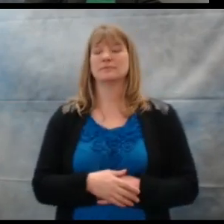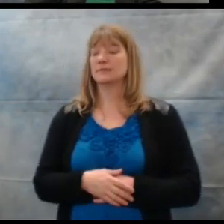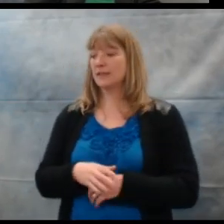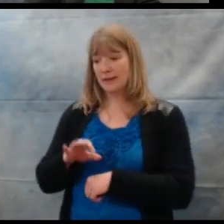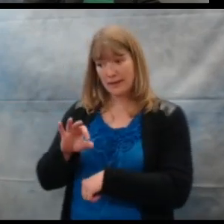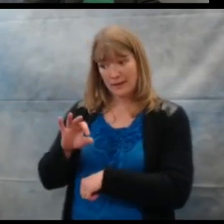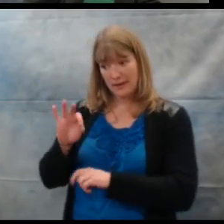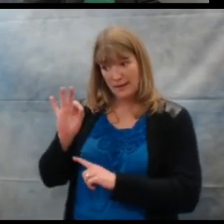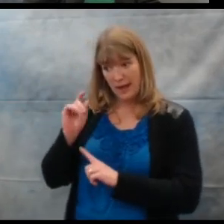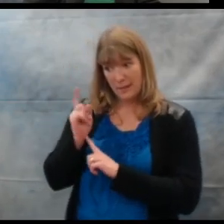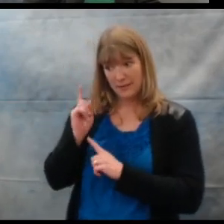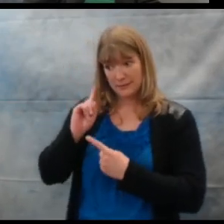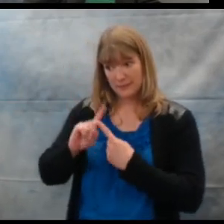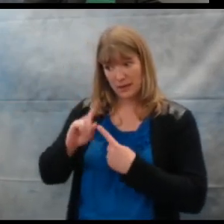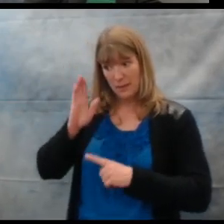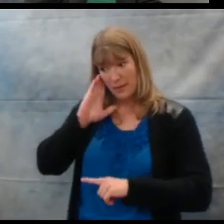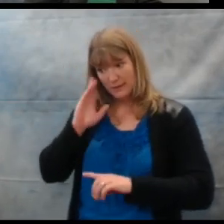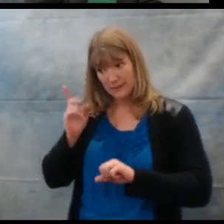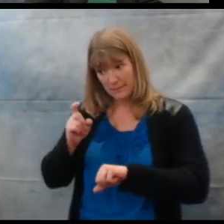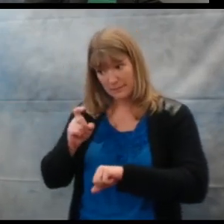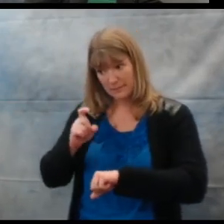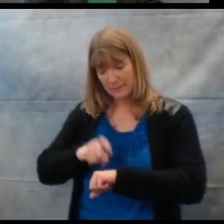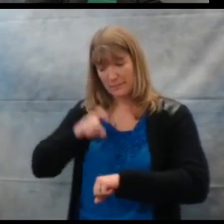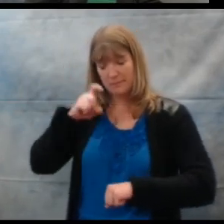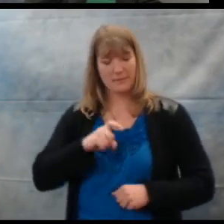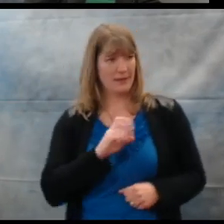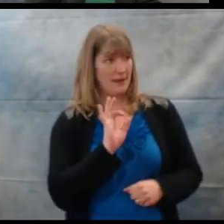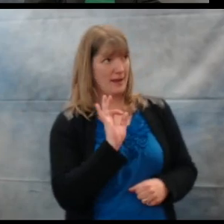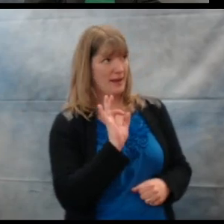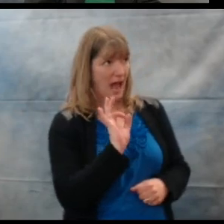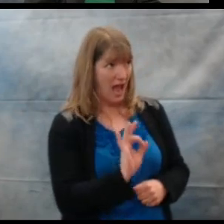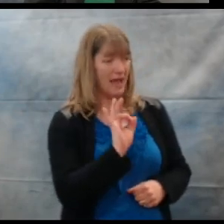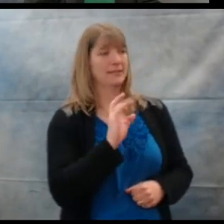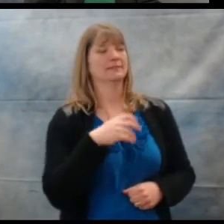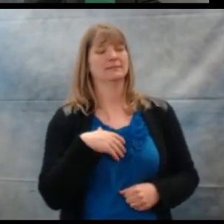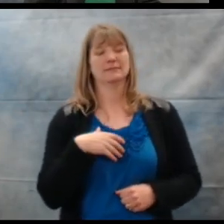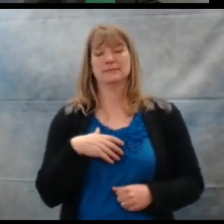ten. Nine minutes till bedtime, nine.